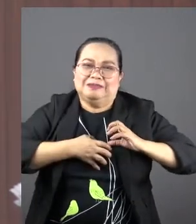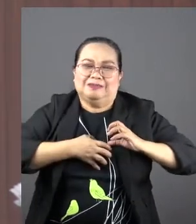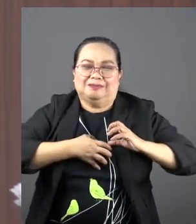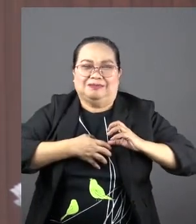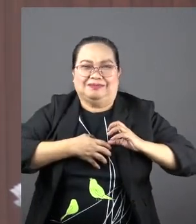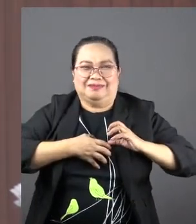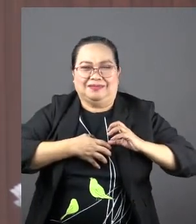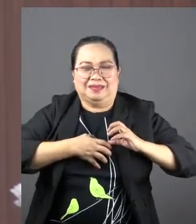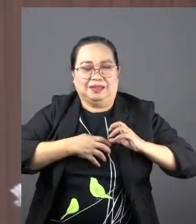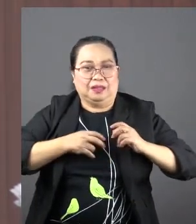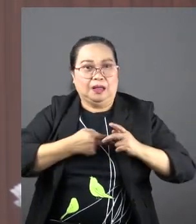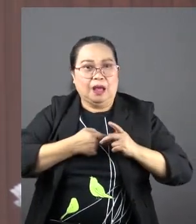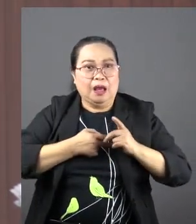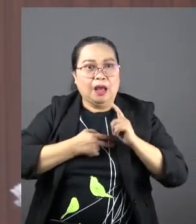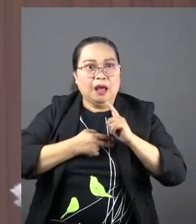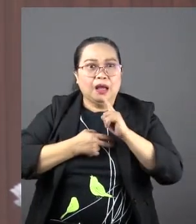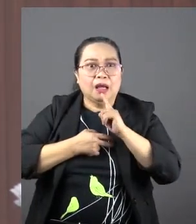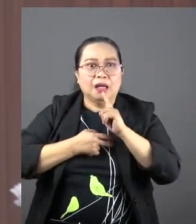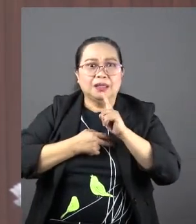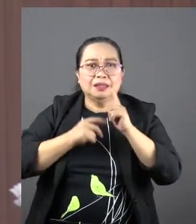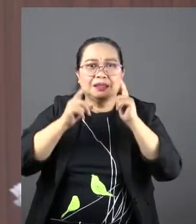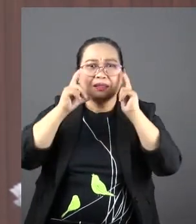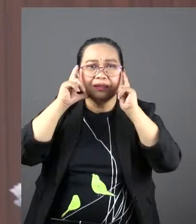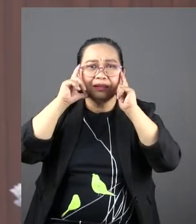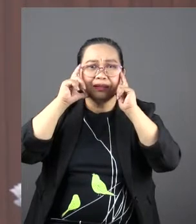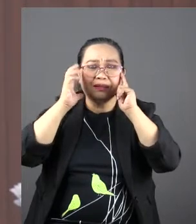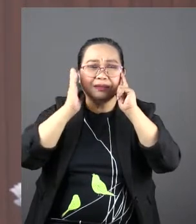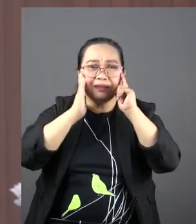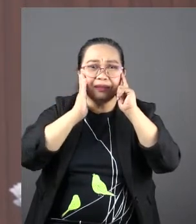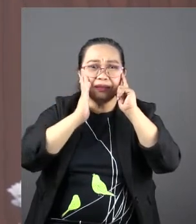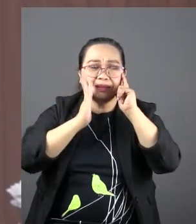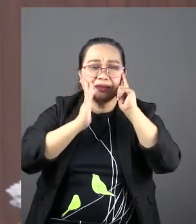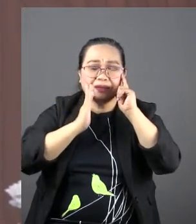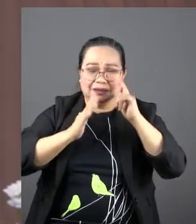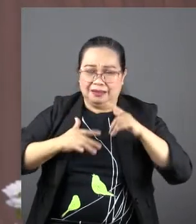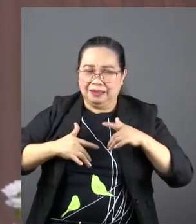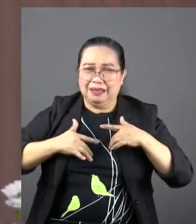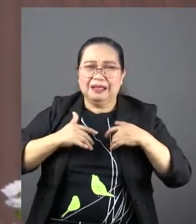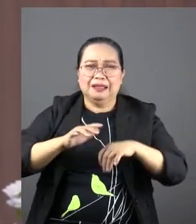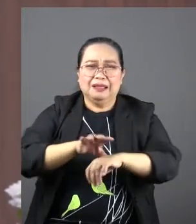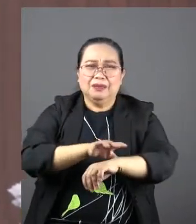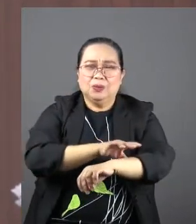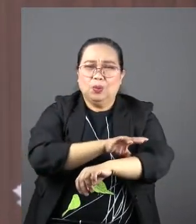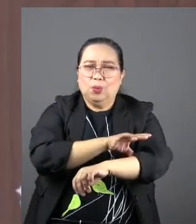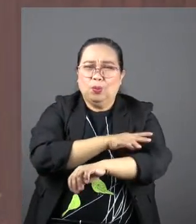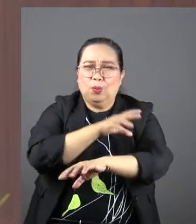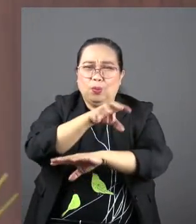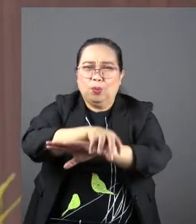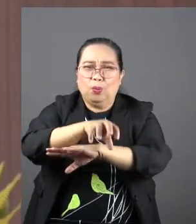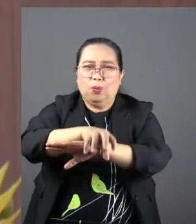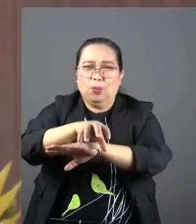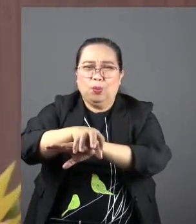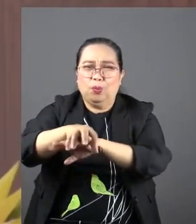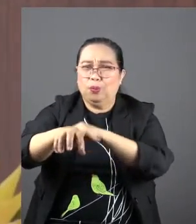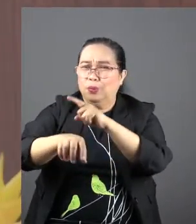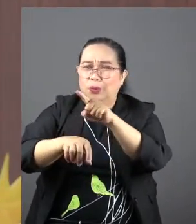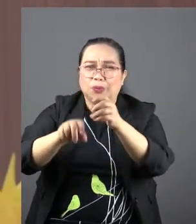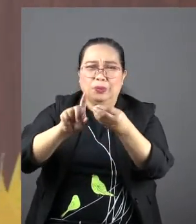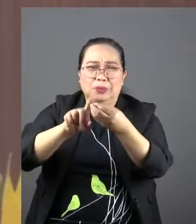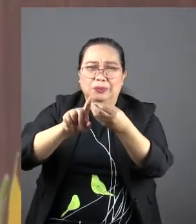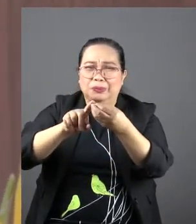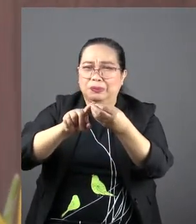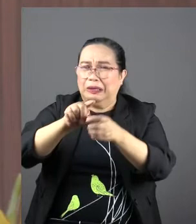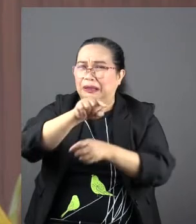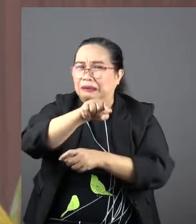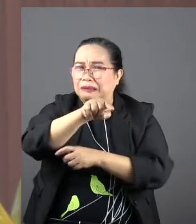And it's not just the immediate scandal. It's not just the lifelong scandal of having rumors by the neighbors,